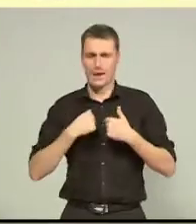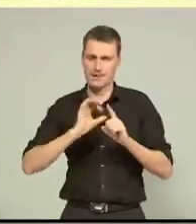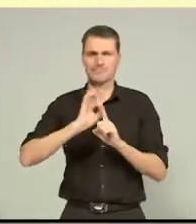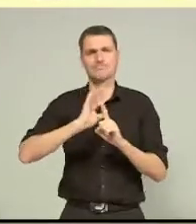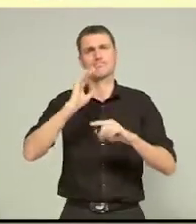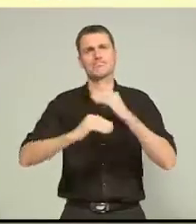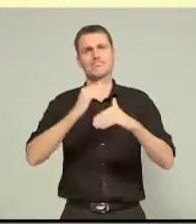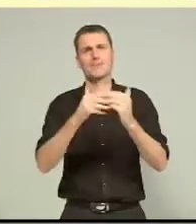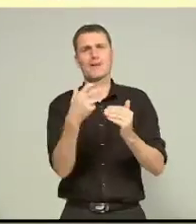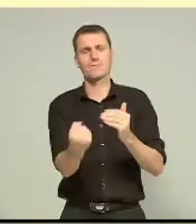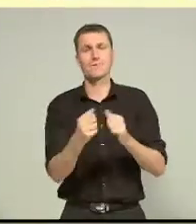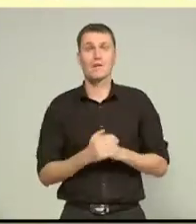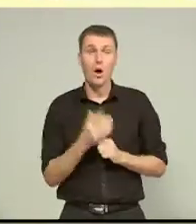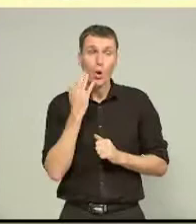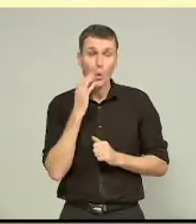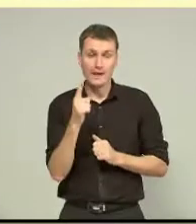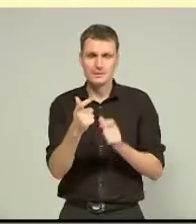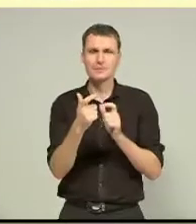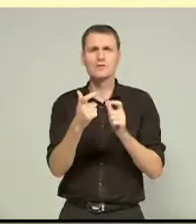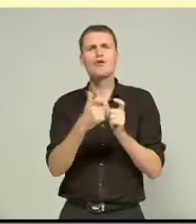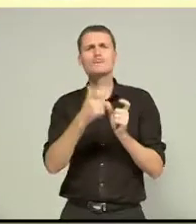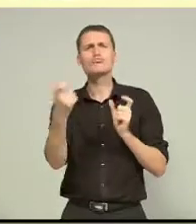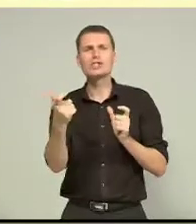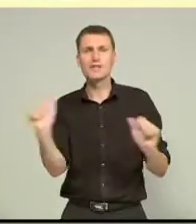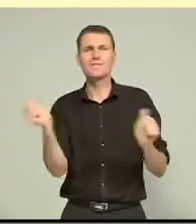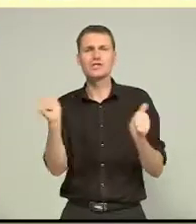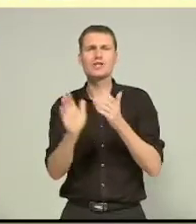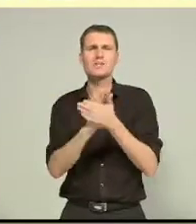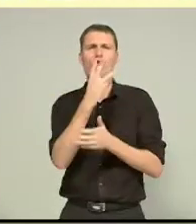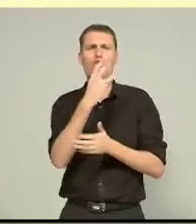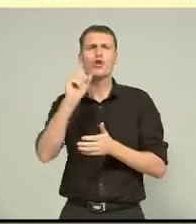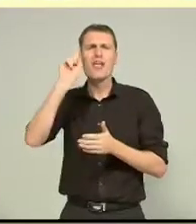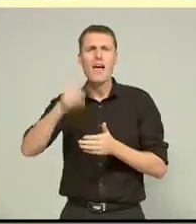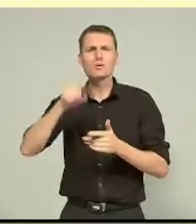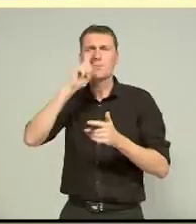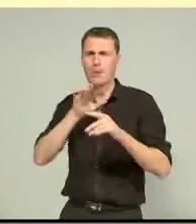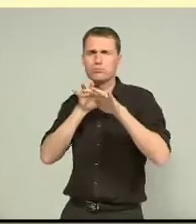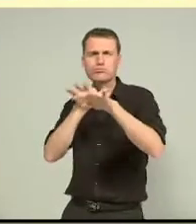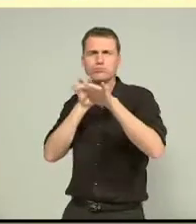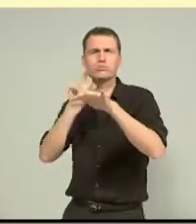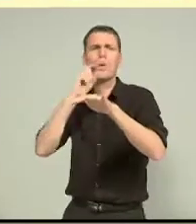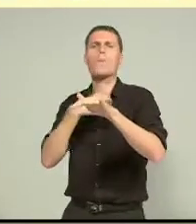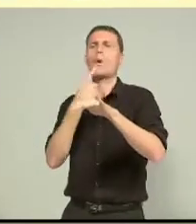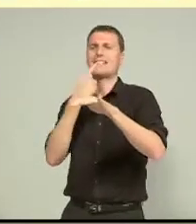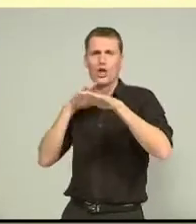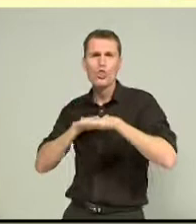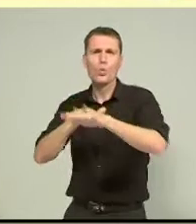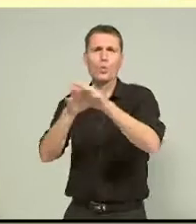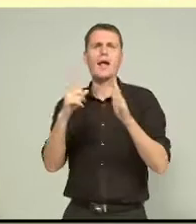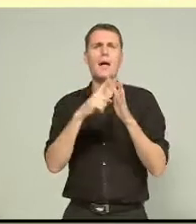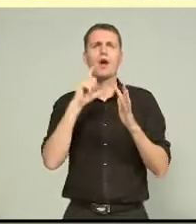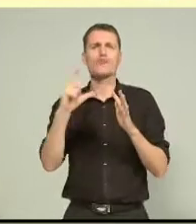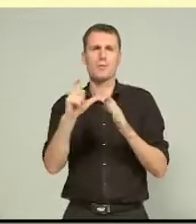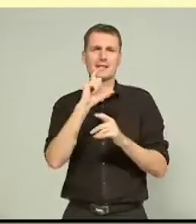Once the bridge is completed, it'll make commuting for the 30,000 travellers it carries an easier task. Emma Cropper, CTV News.